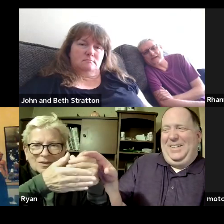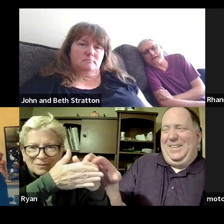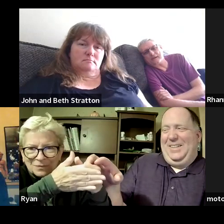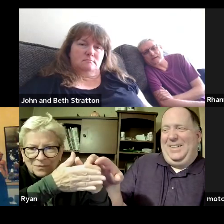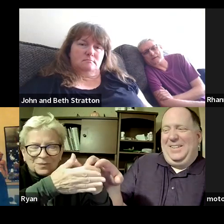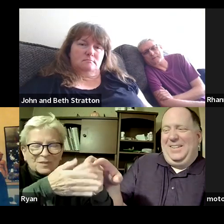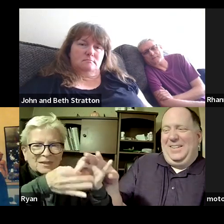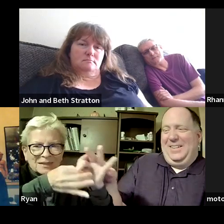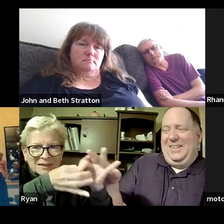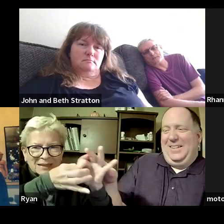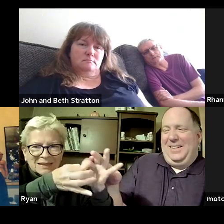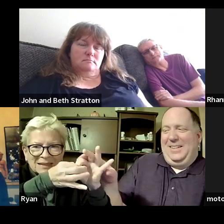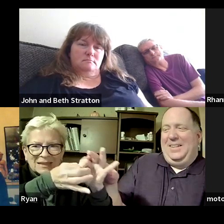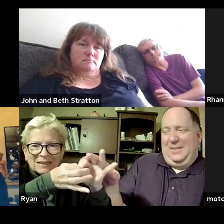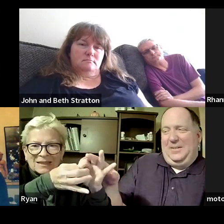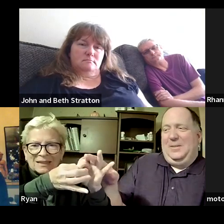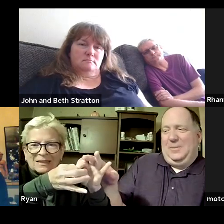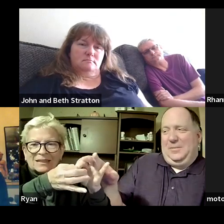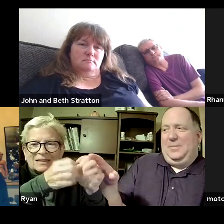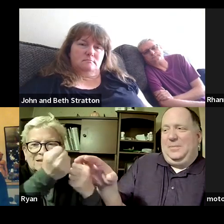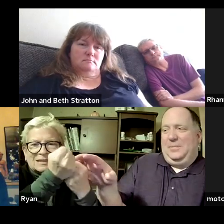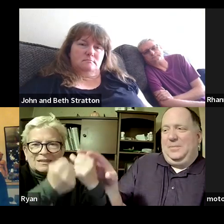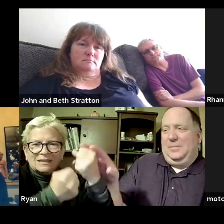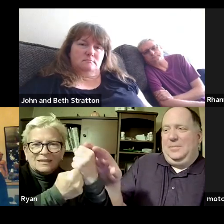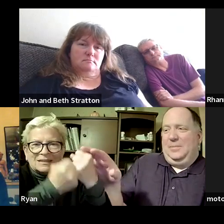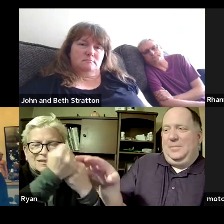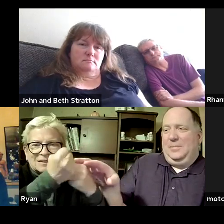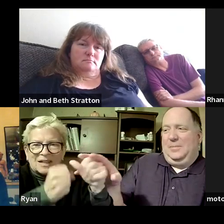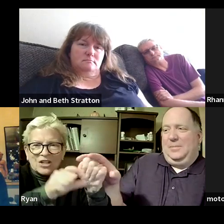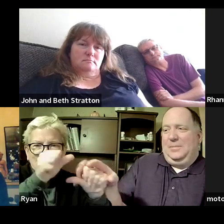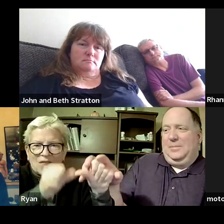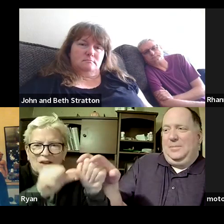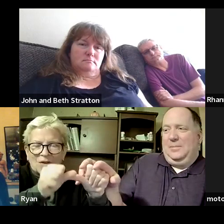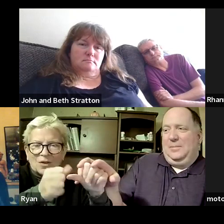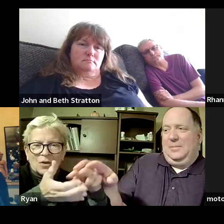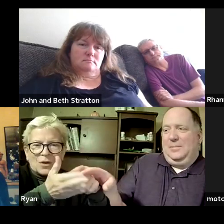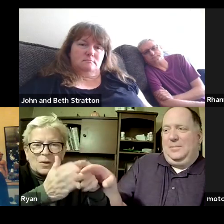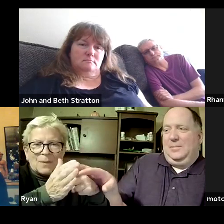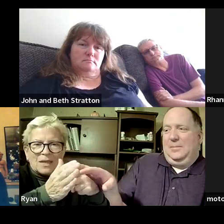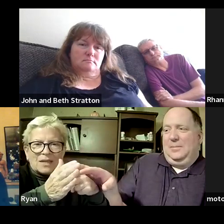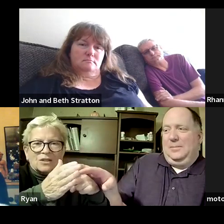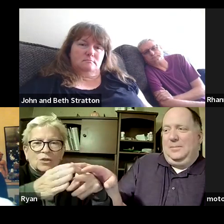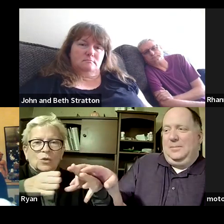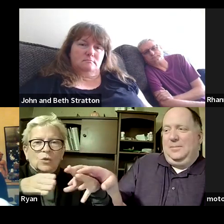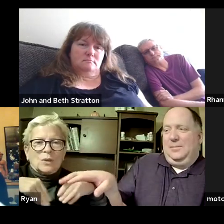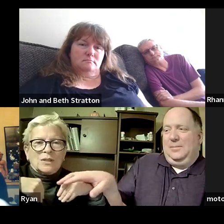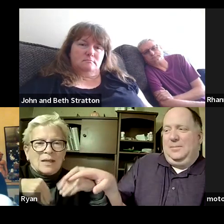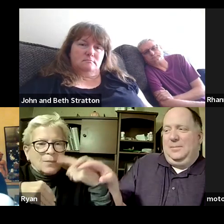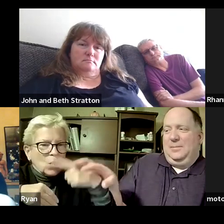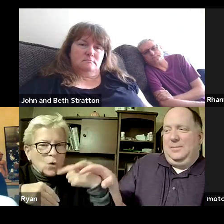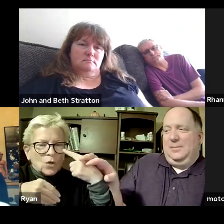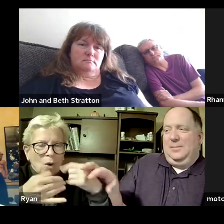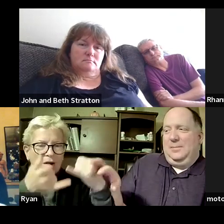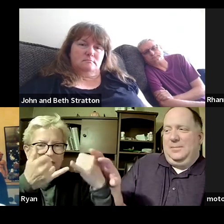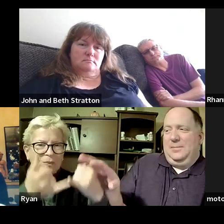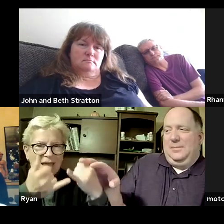okay you're going to cleave to each other which means you're accepting each other for who you are today and you're